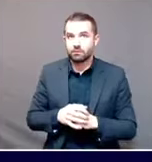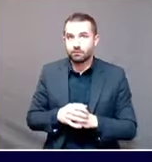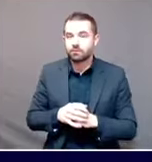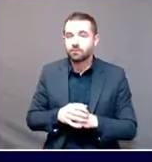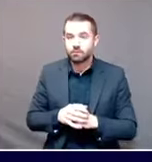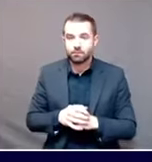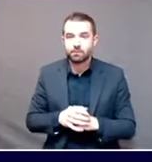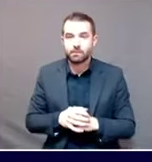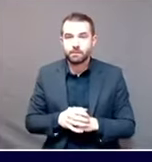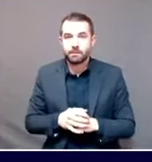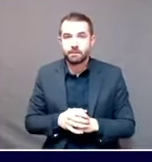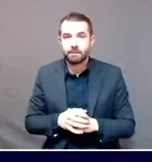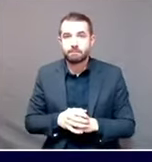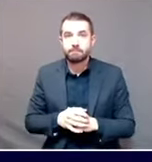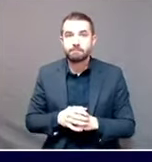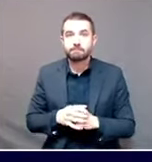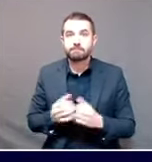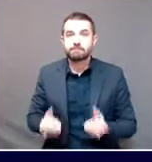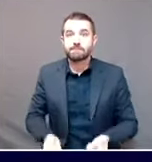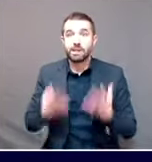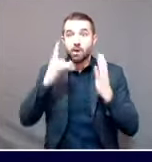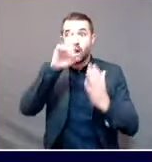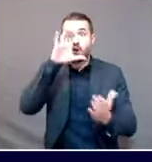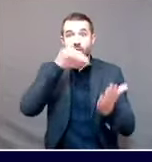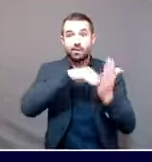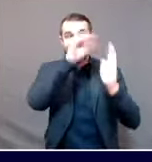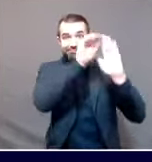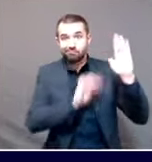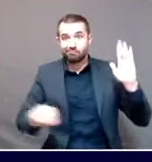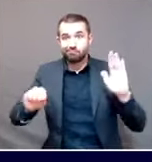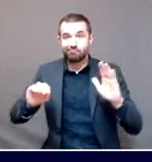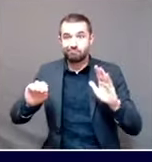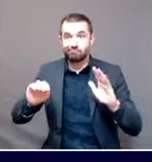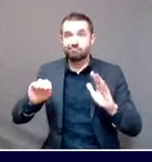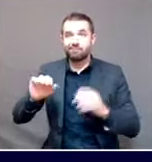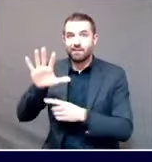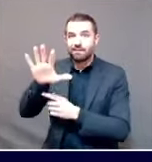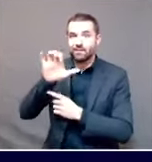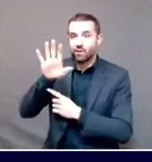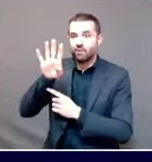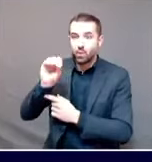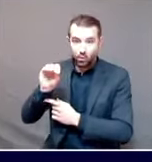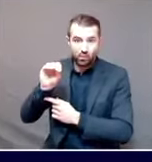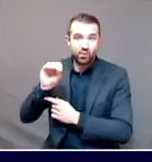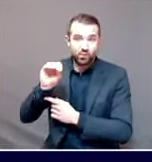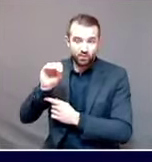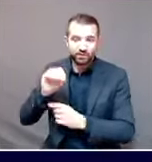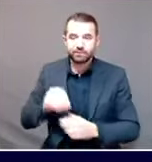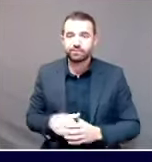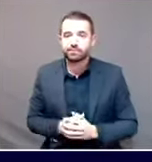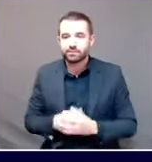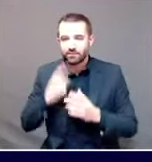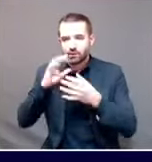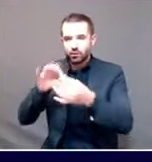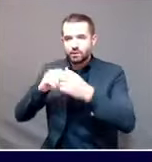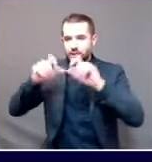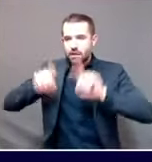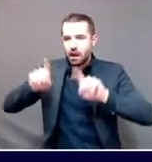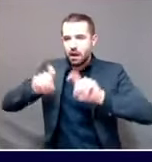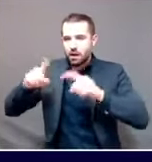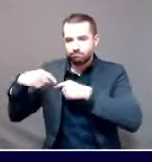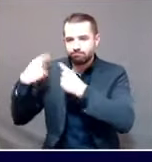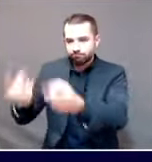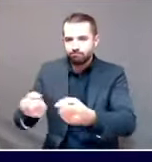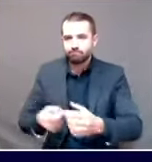tests in Maine, stands at 540 tests for every 100,000 people. As I mentioned not long